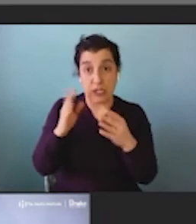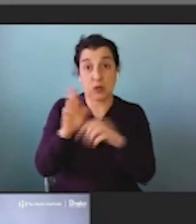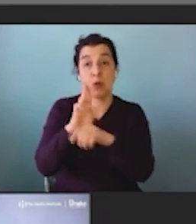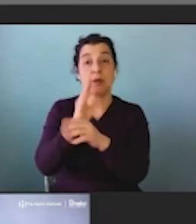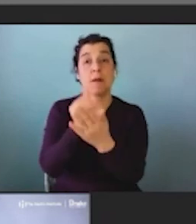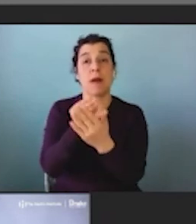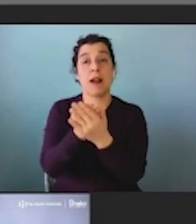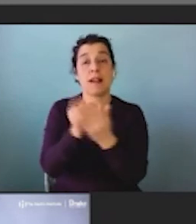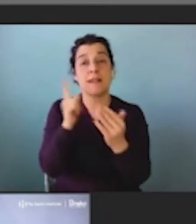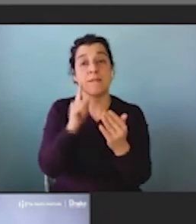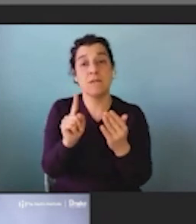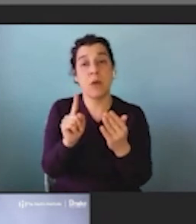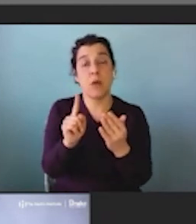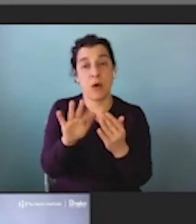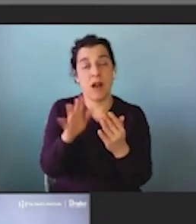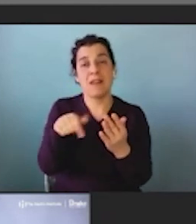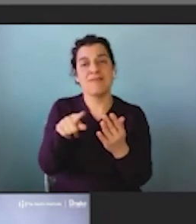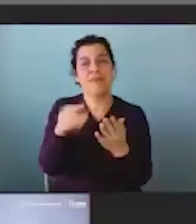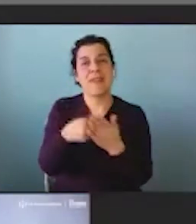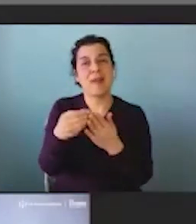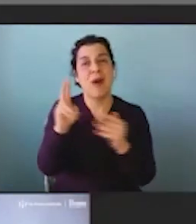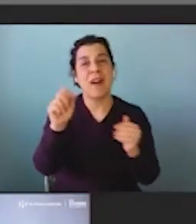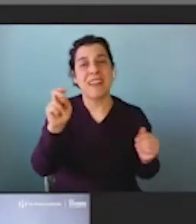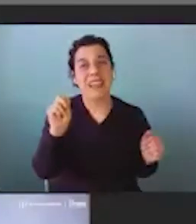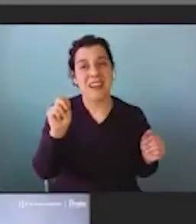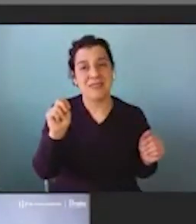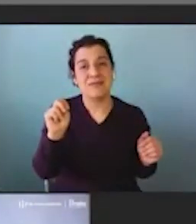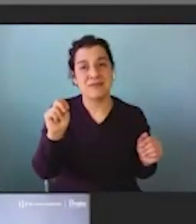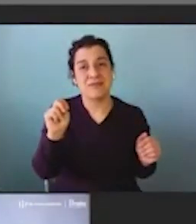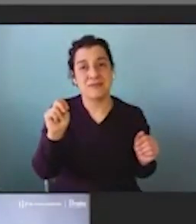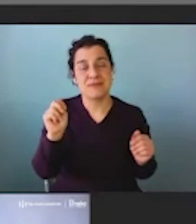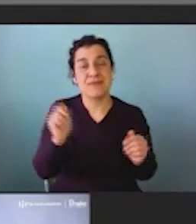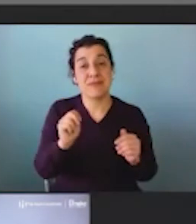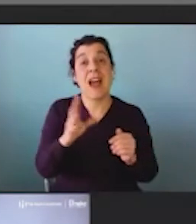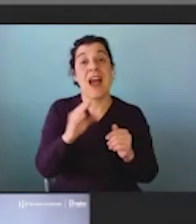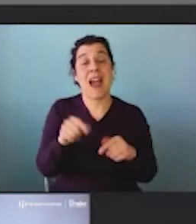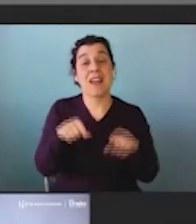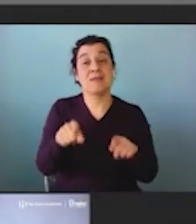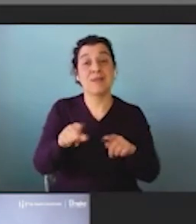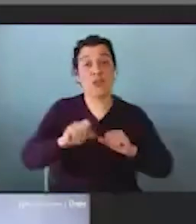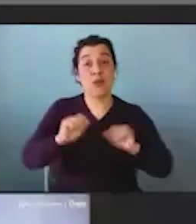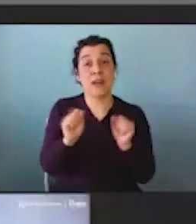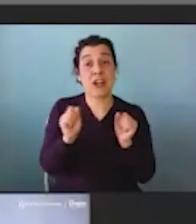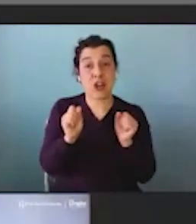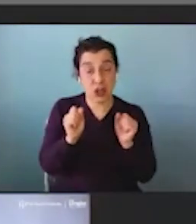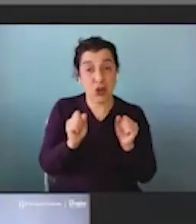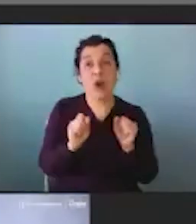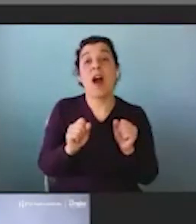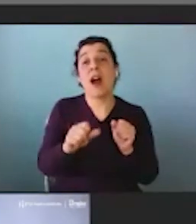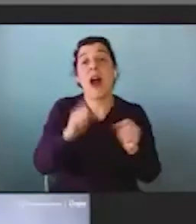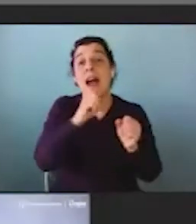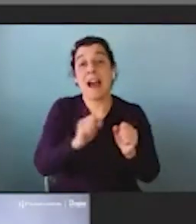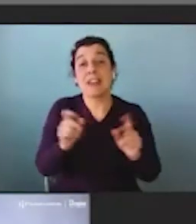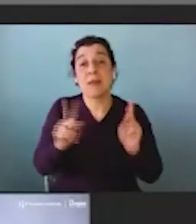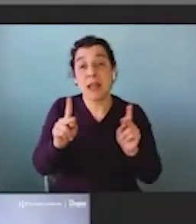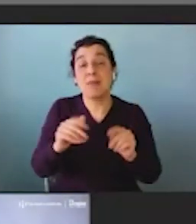they bought a van in the middle of the winter and they went and picked up elderly people to come to the